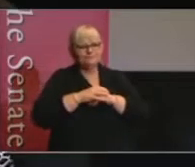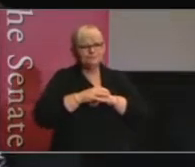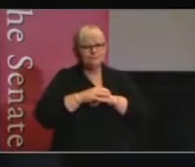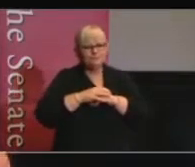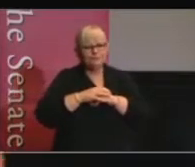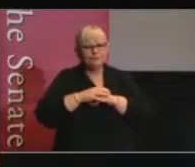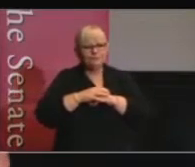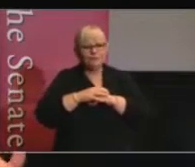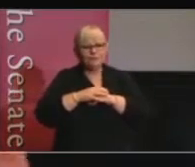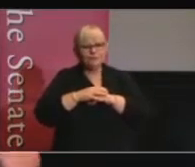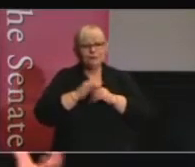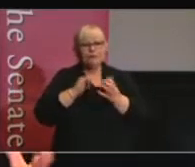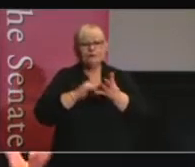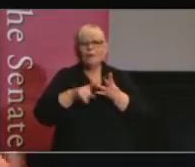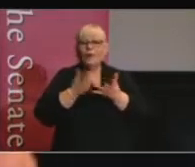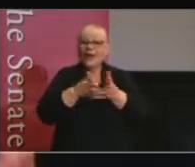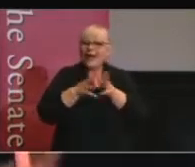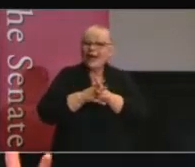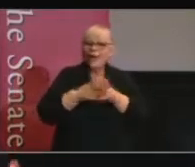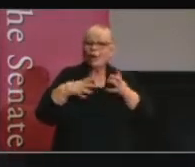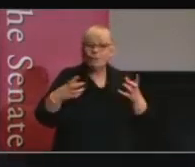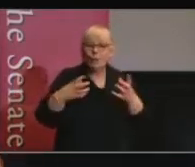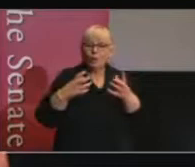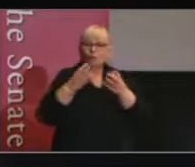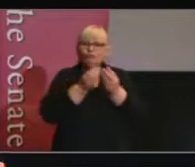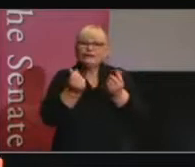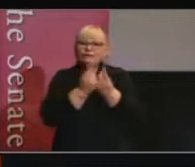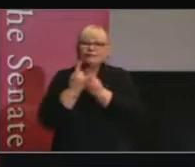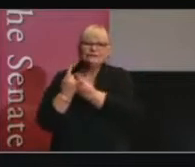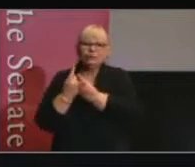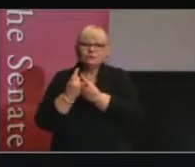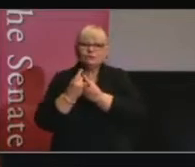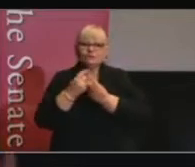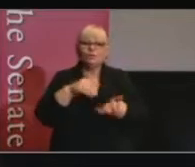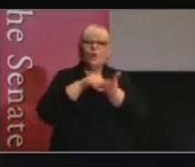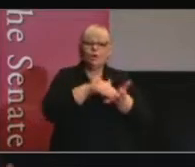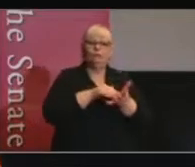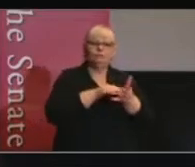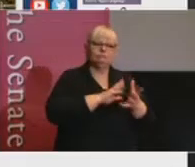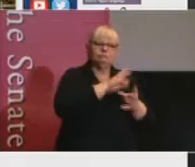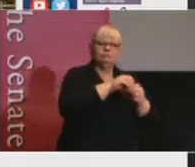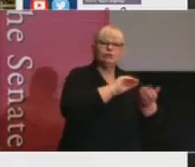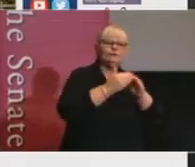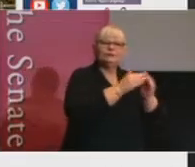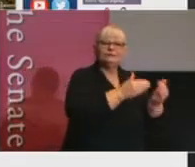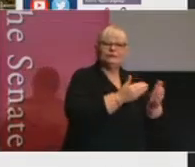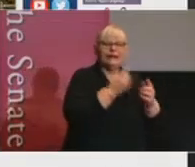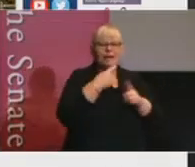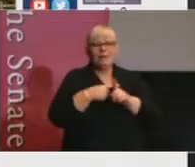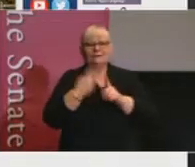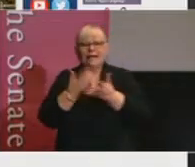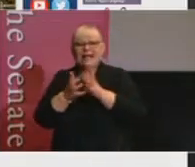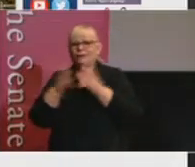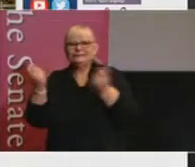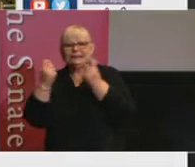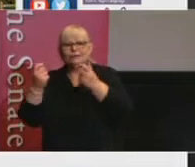So how can we get more resources for public engagement? How can we celebrate success? How can